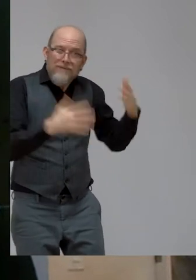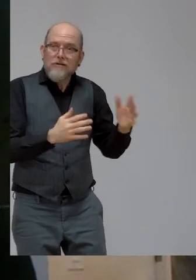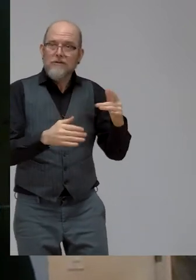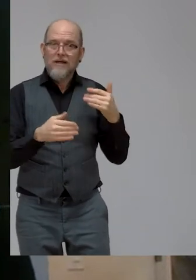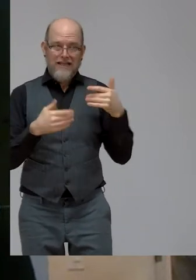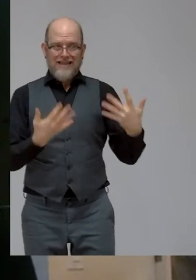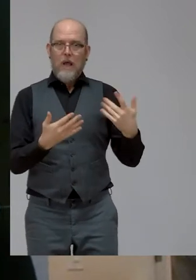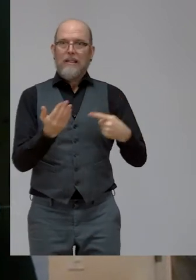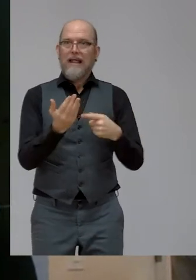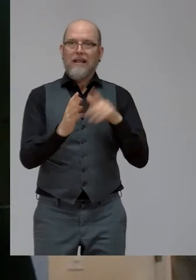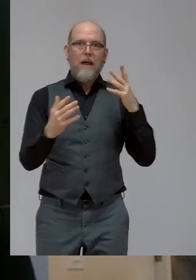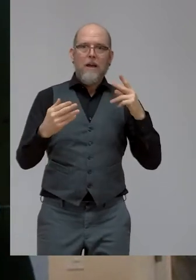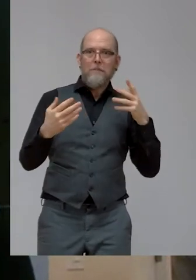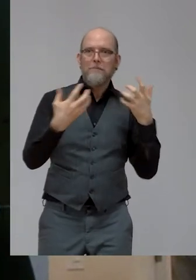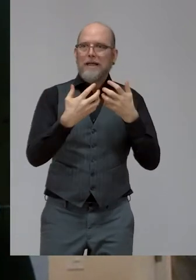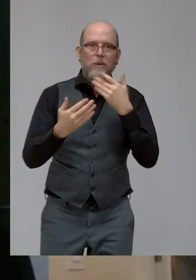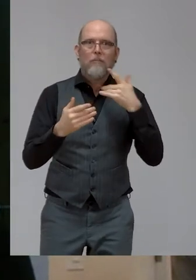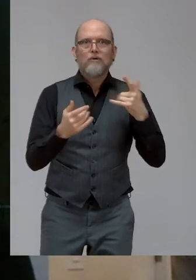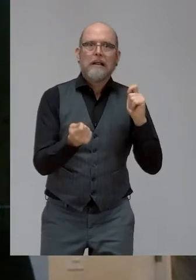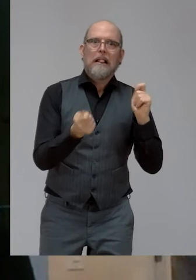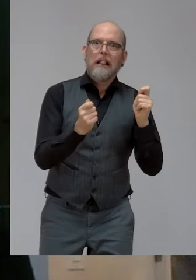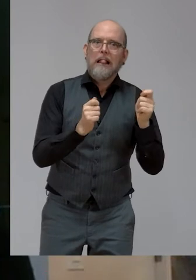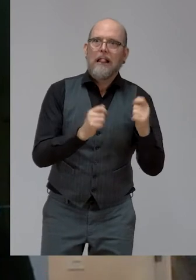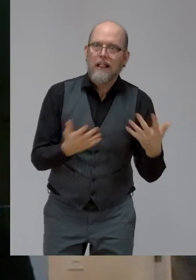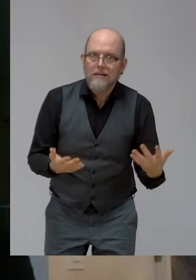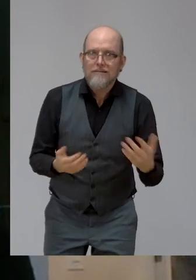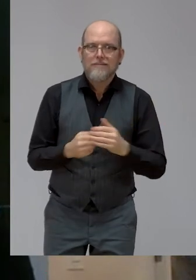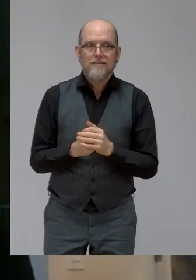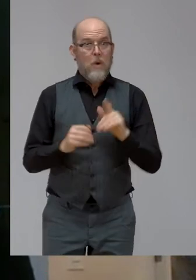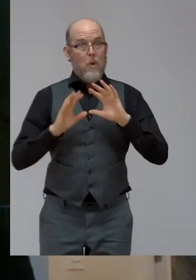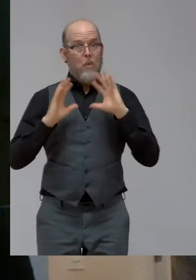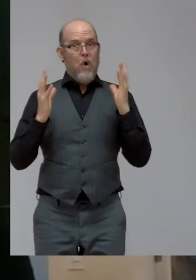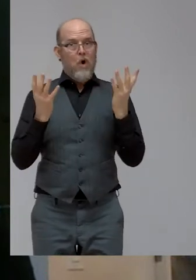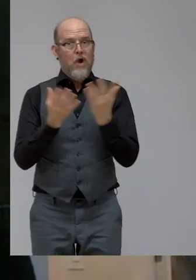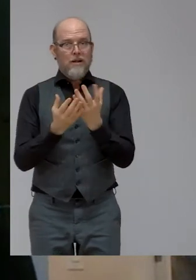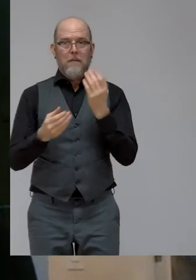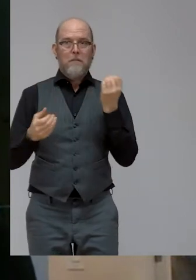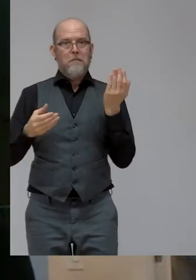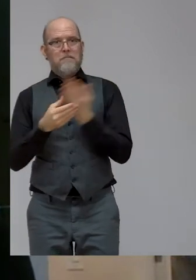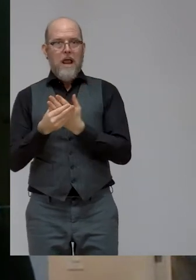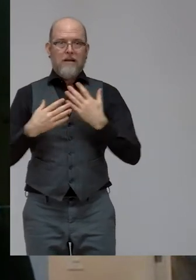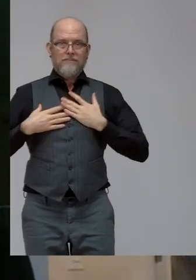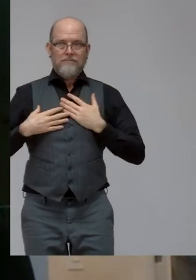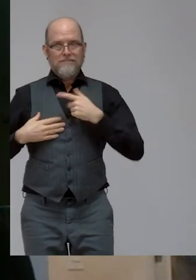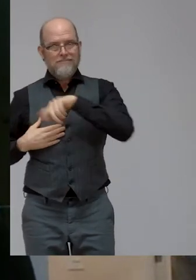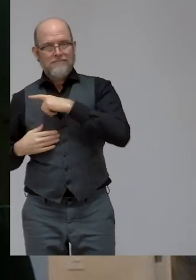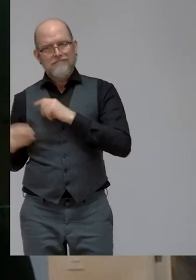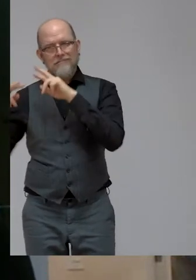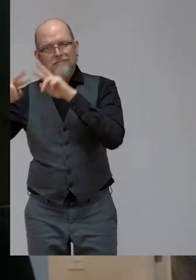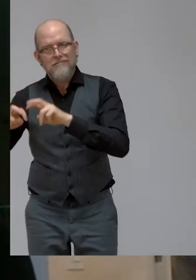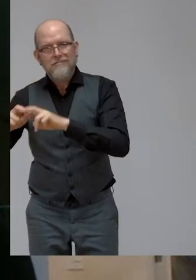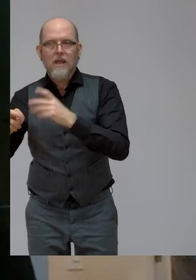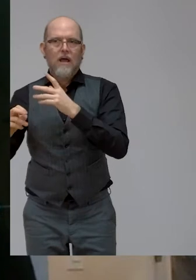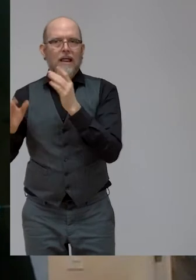persons with disabilities and expanding equitable opportunities are at the core of our work to build